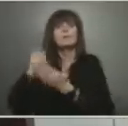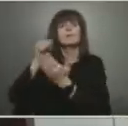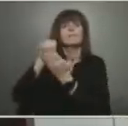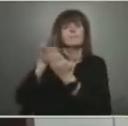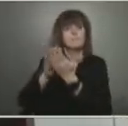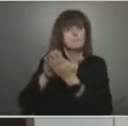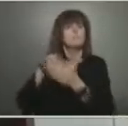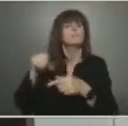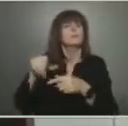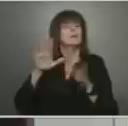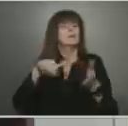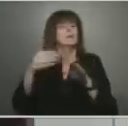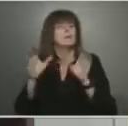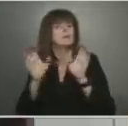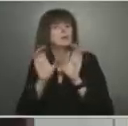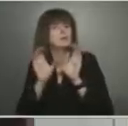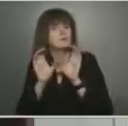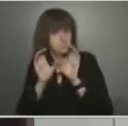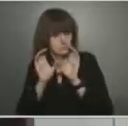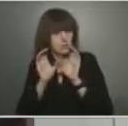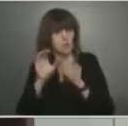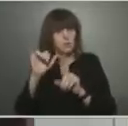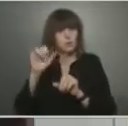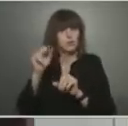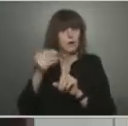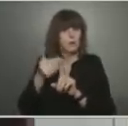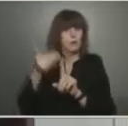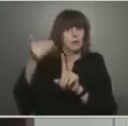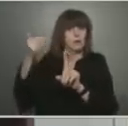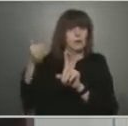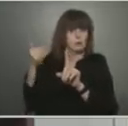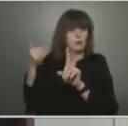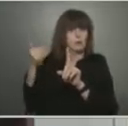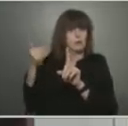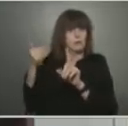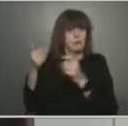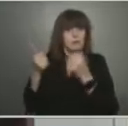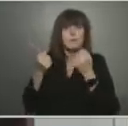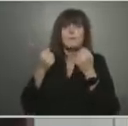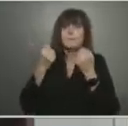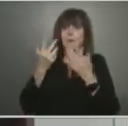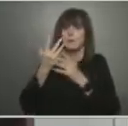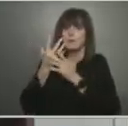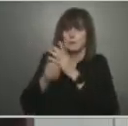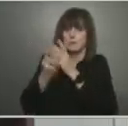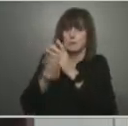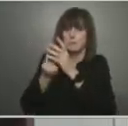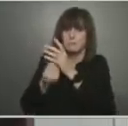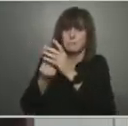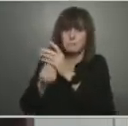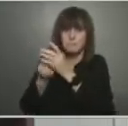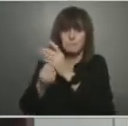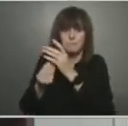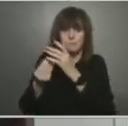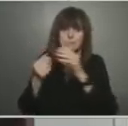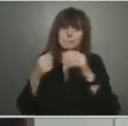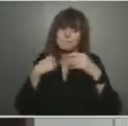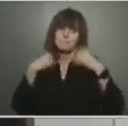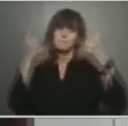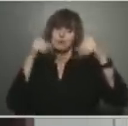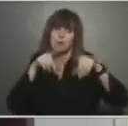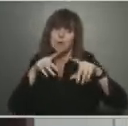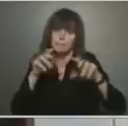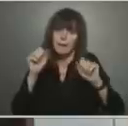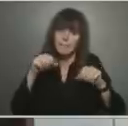January would have been, because death is a delayed signal from an